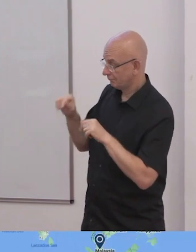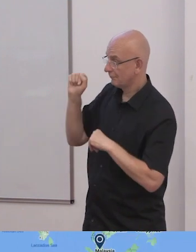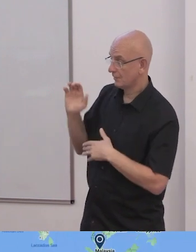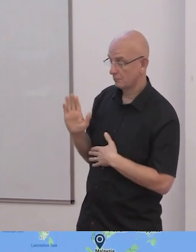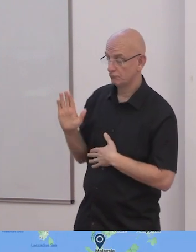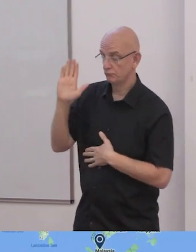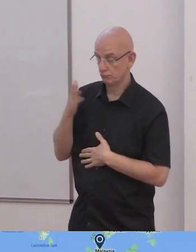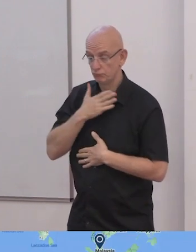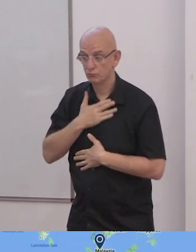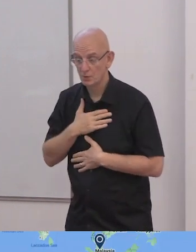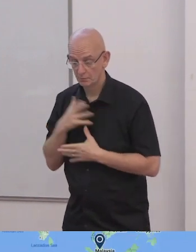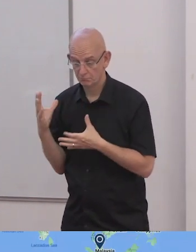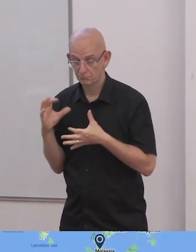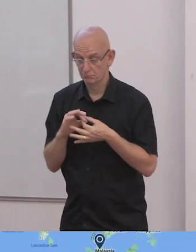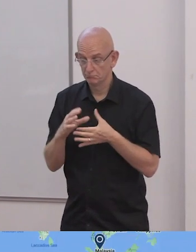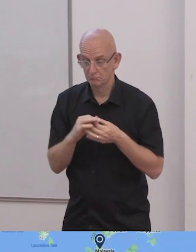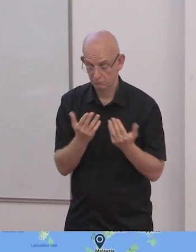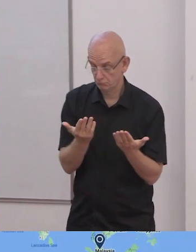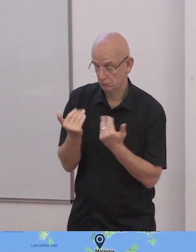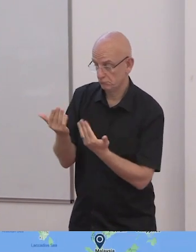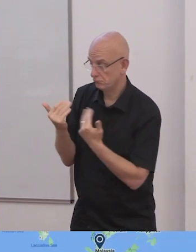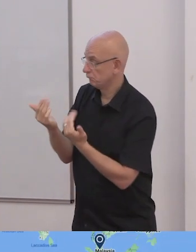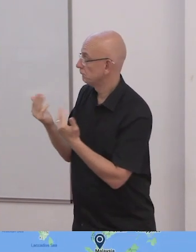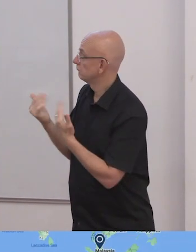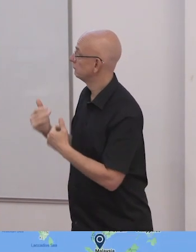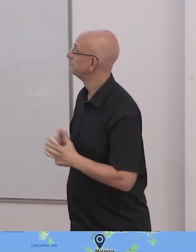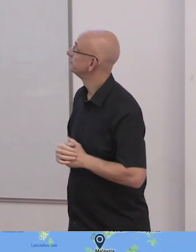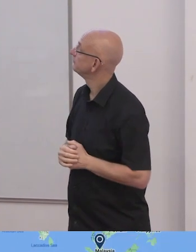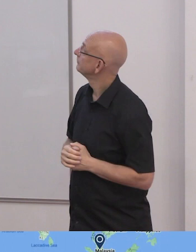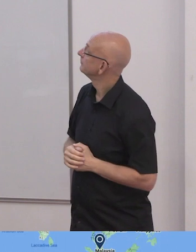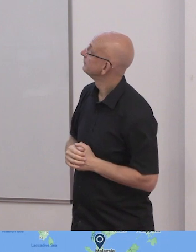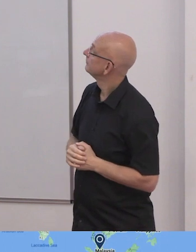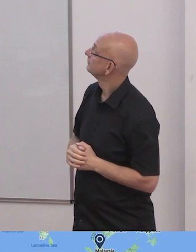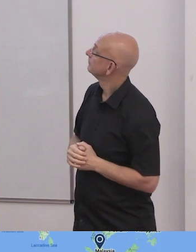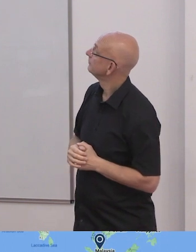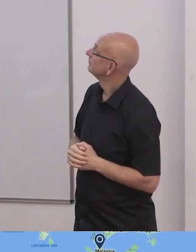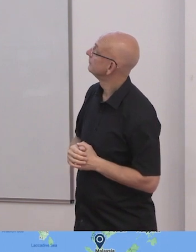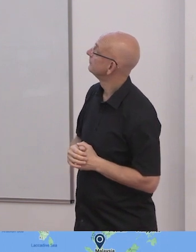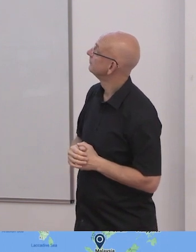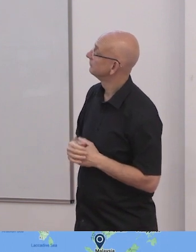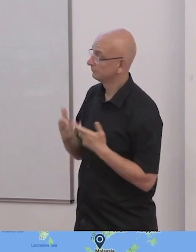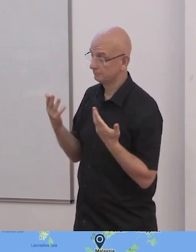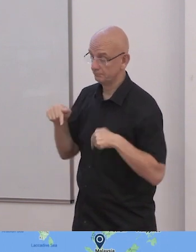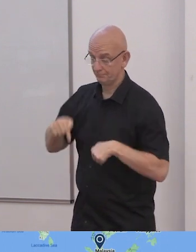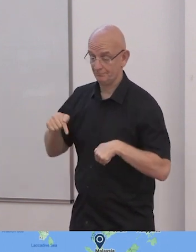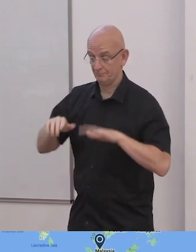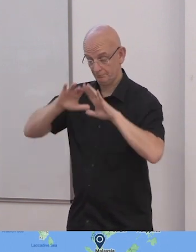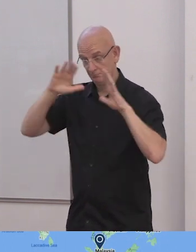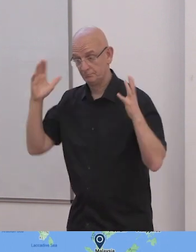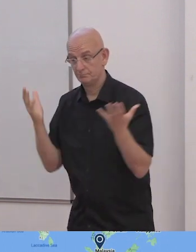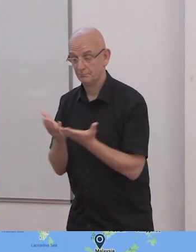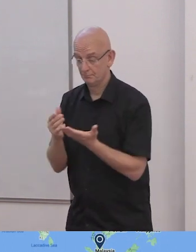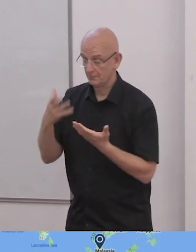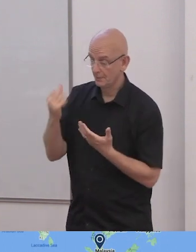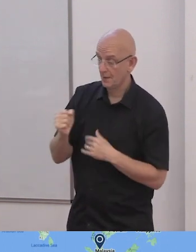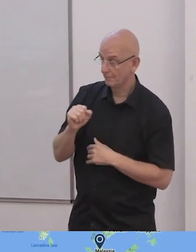We have over 200 member federations in over 140 countries